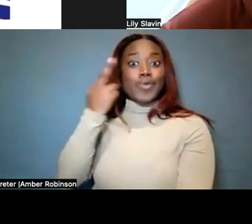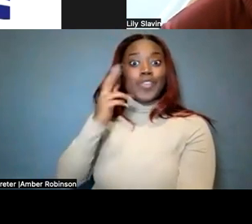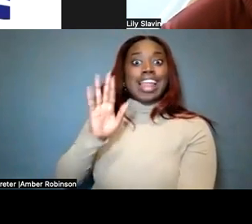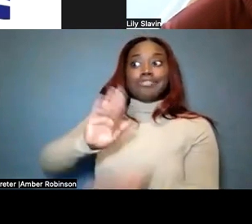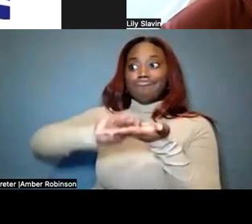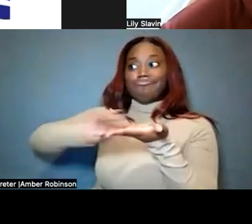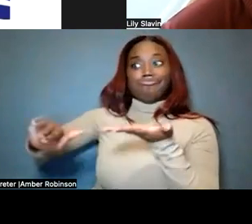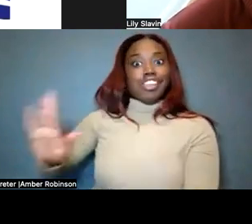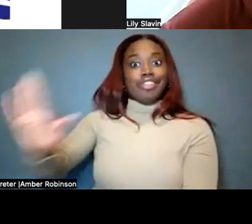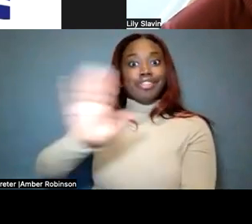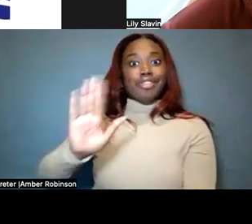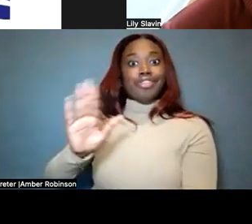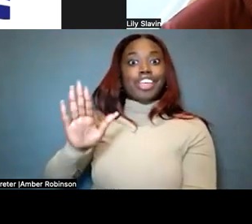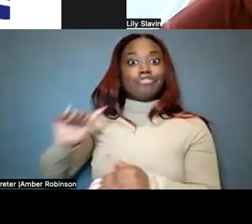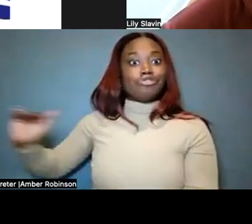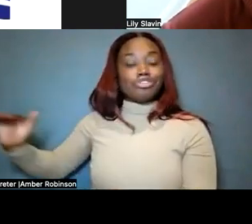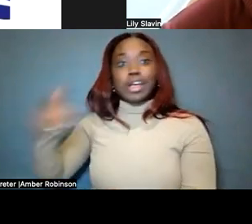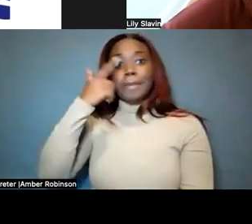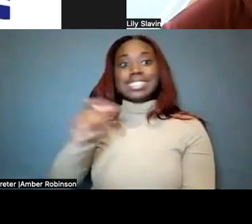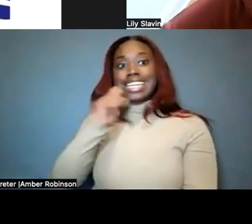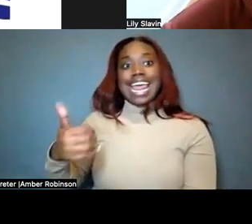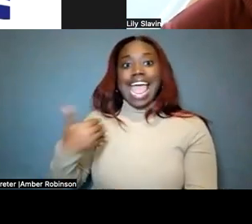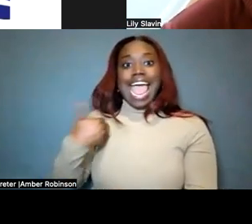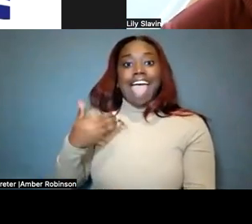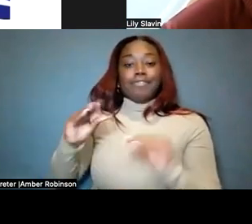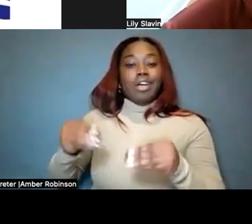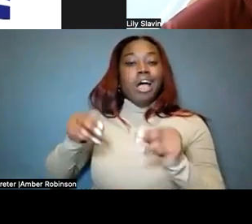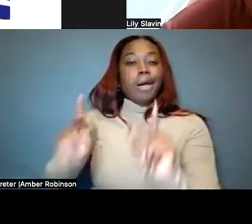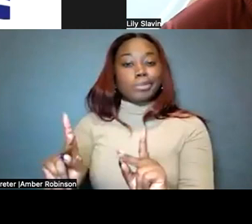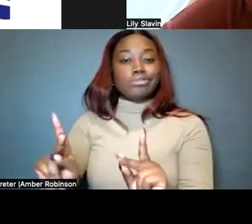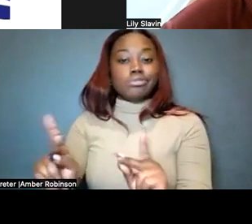became and because they didn't have any of these opportunities.